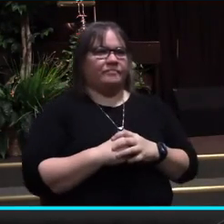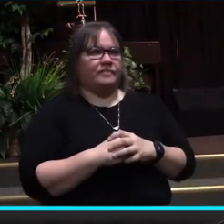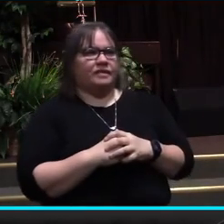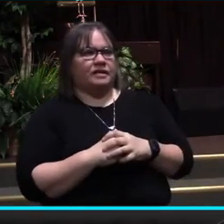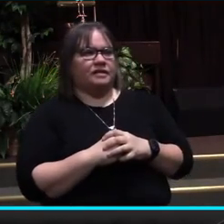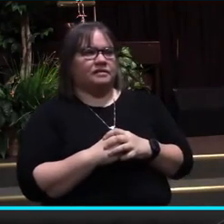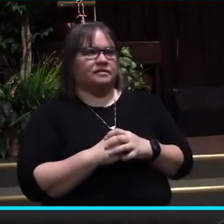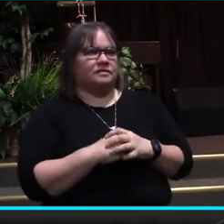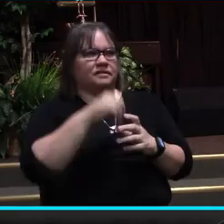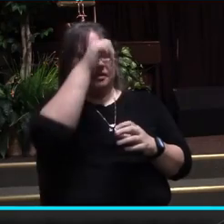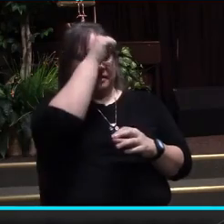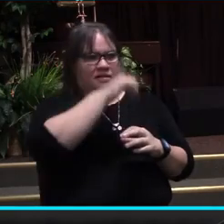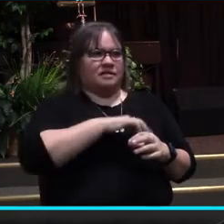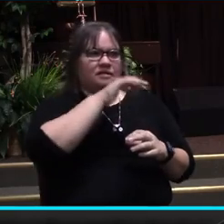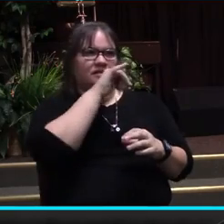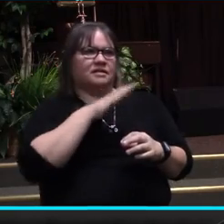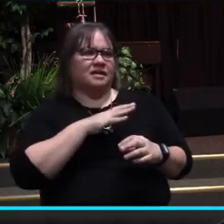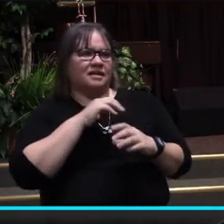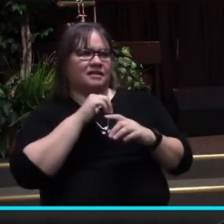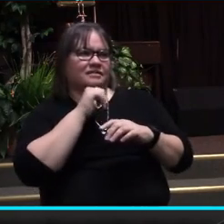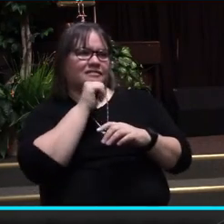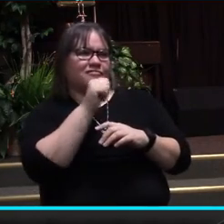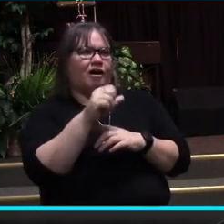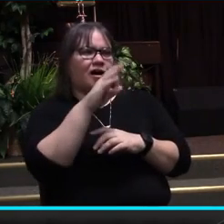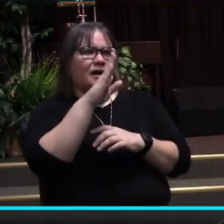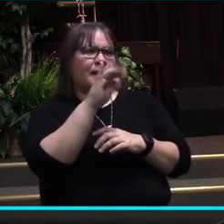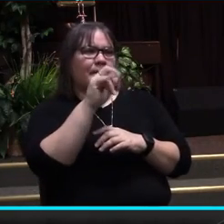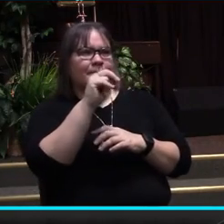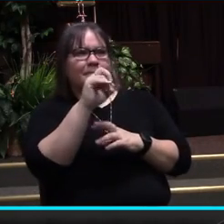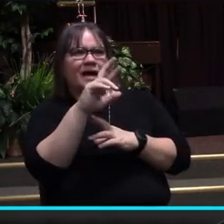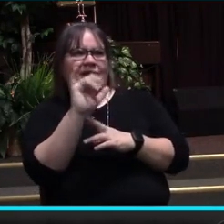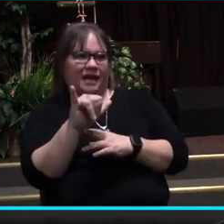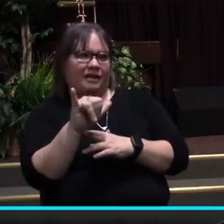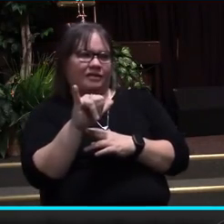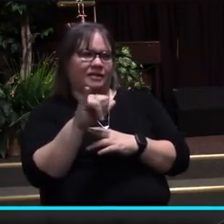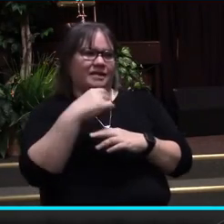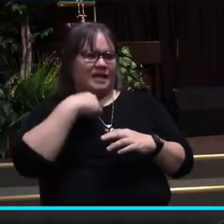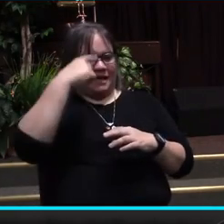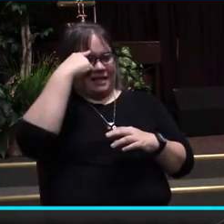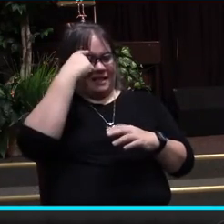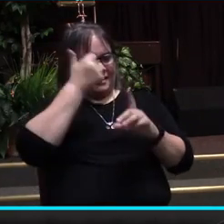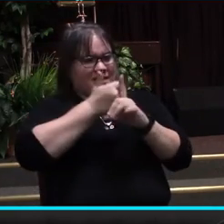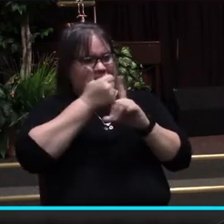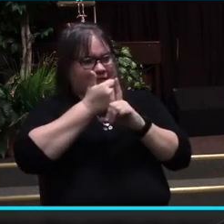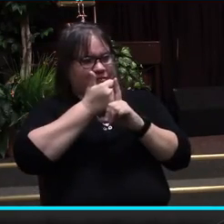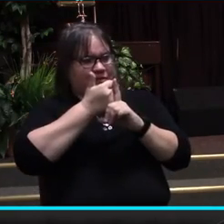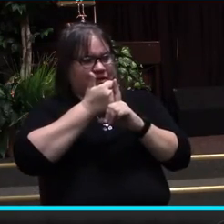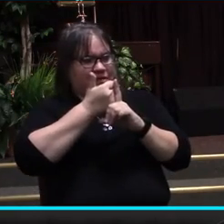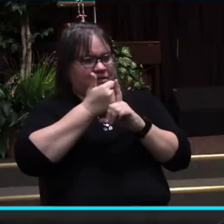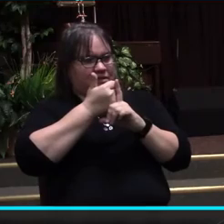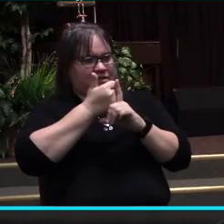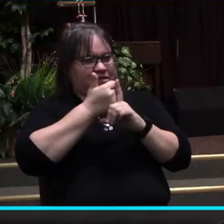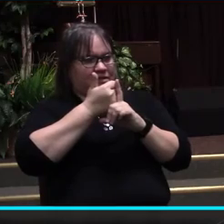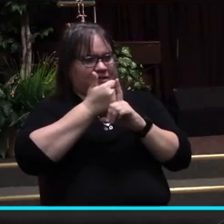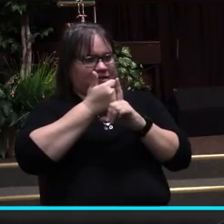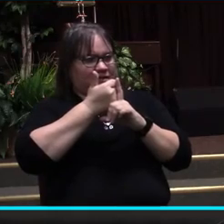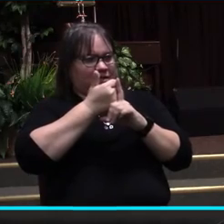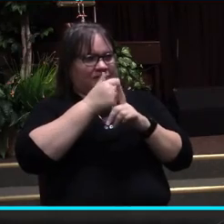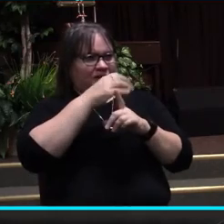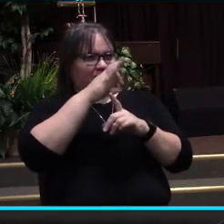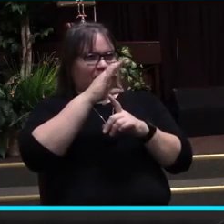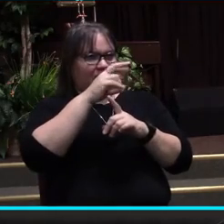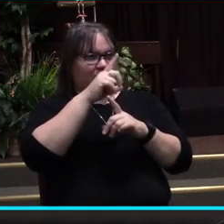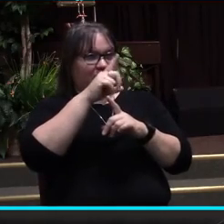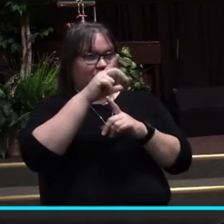is non-binary. That people can consider themselves gender fluid, meaning they